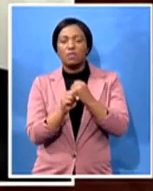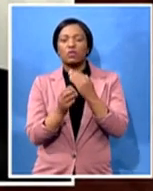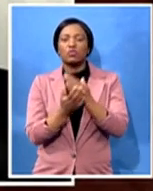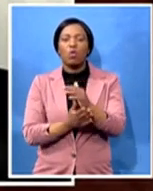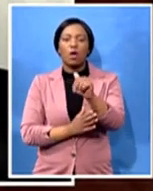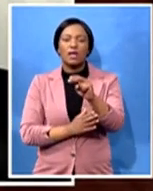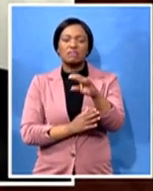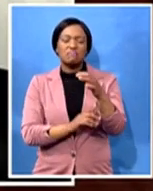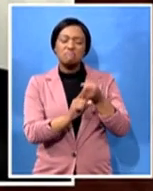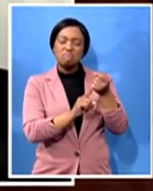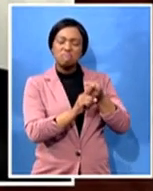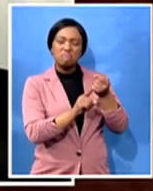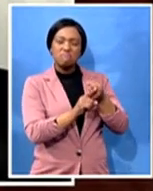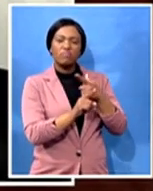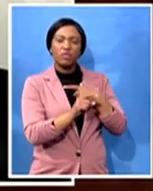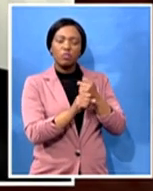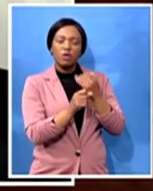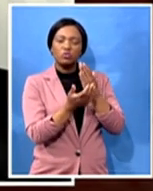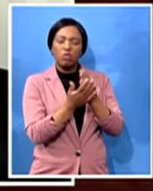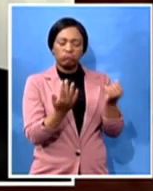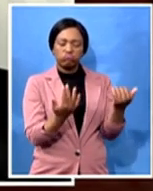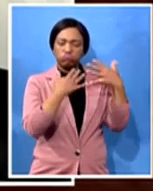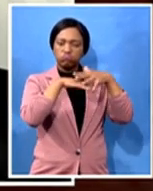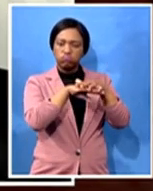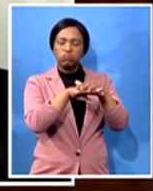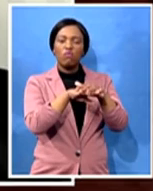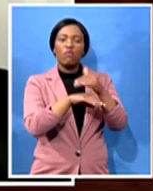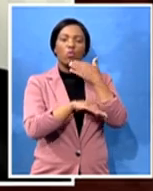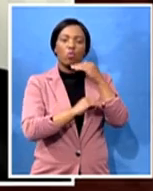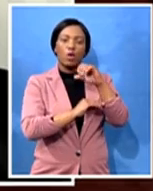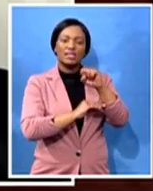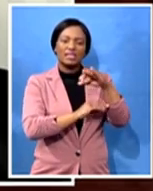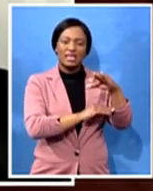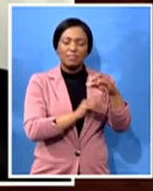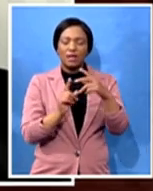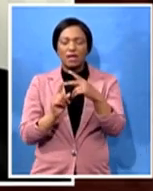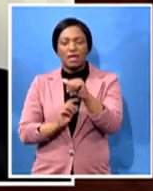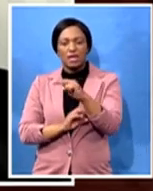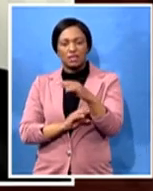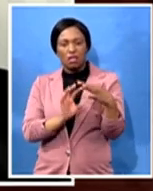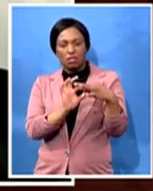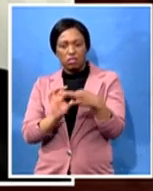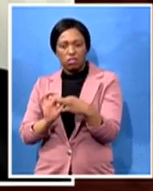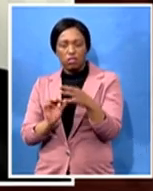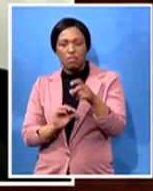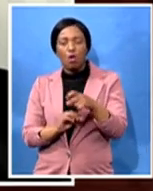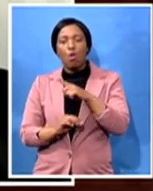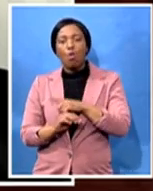understood that both the anc and the sact uh the